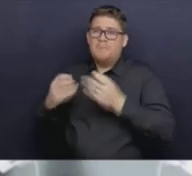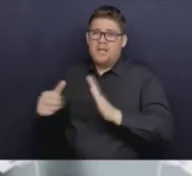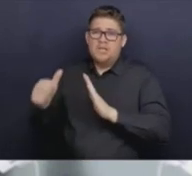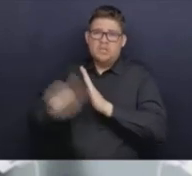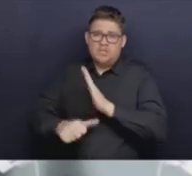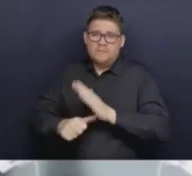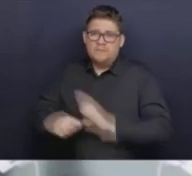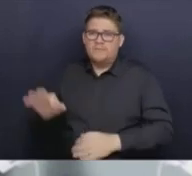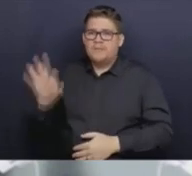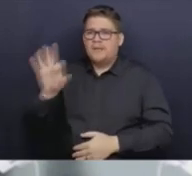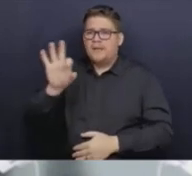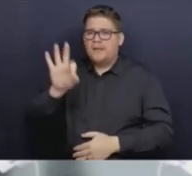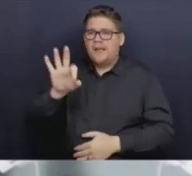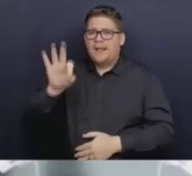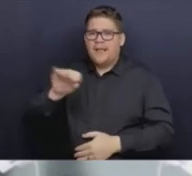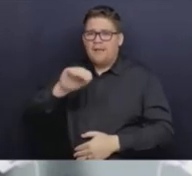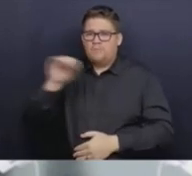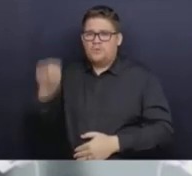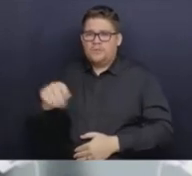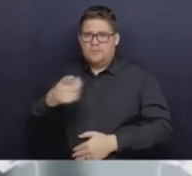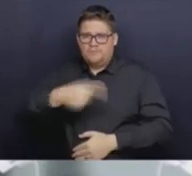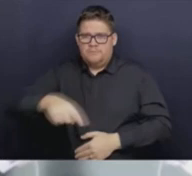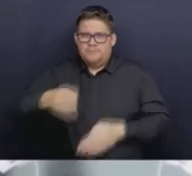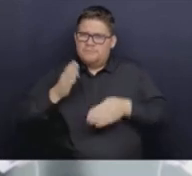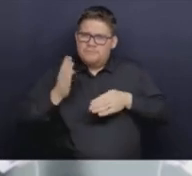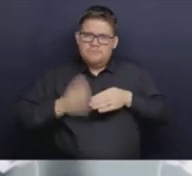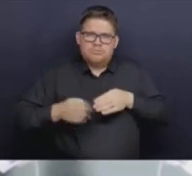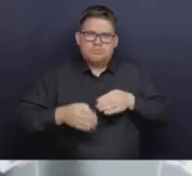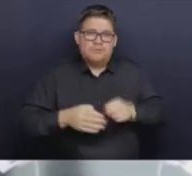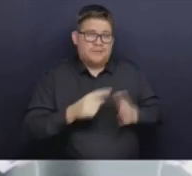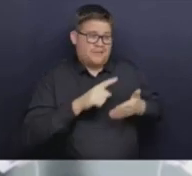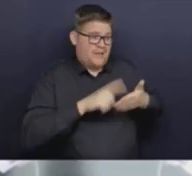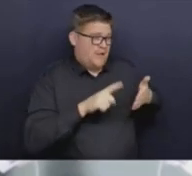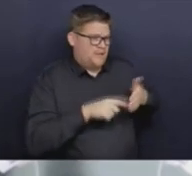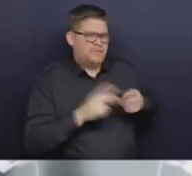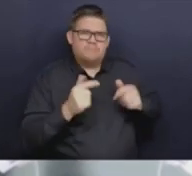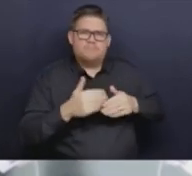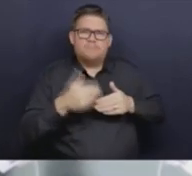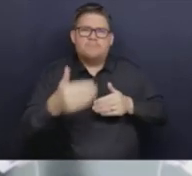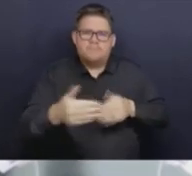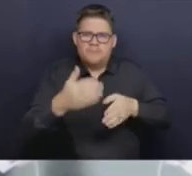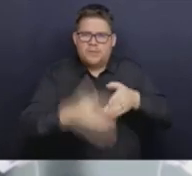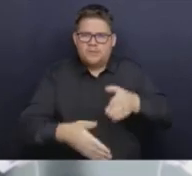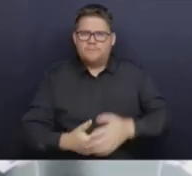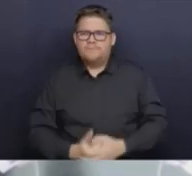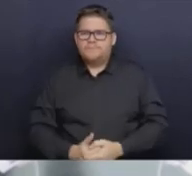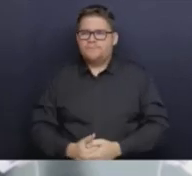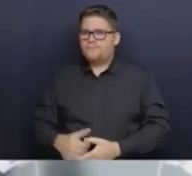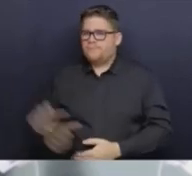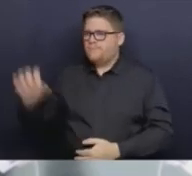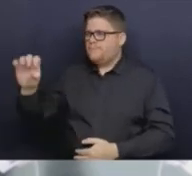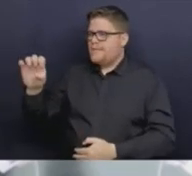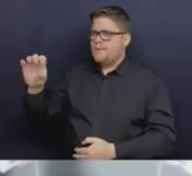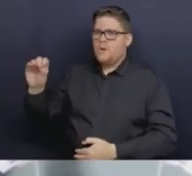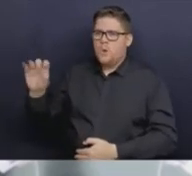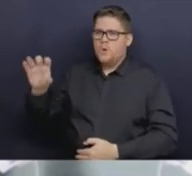And our EOCs are there to support surgeries to continue. I also want to just note, finally, all of the